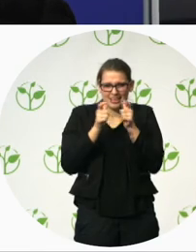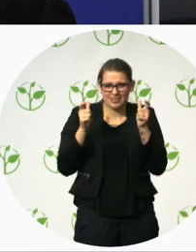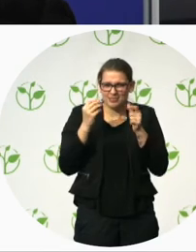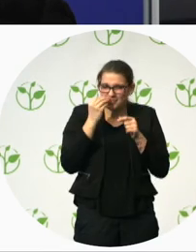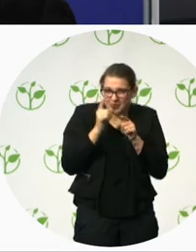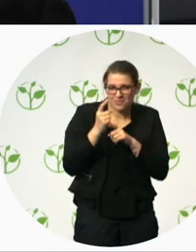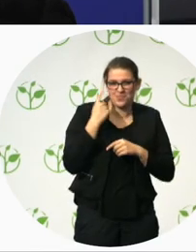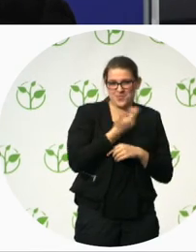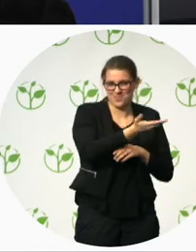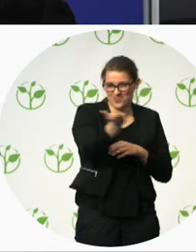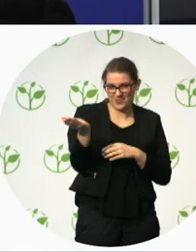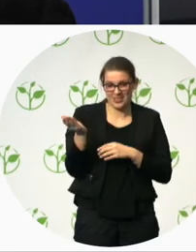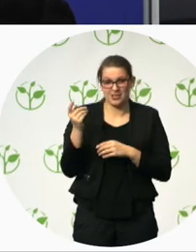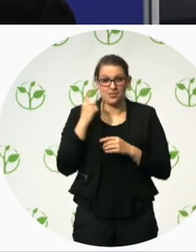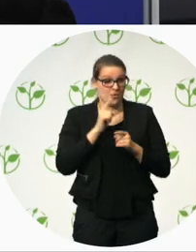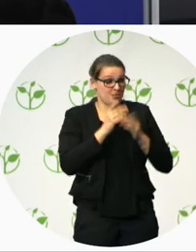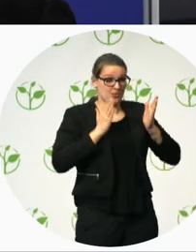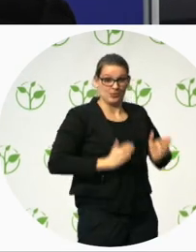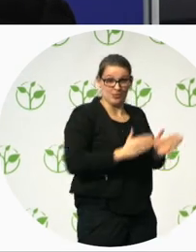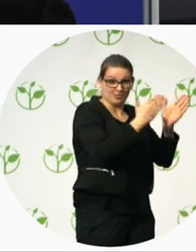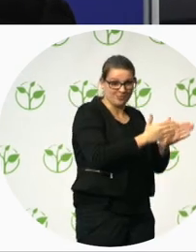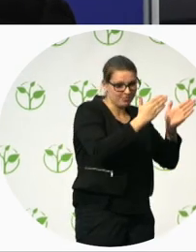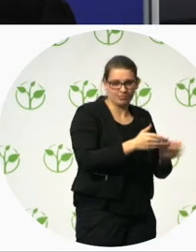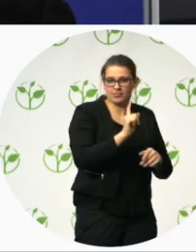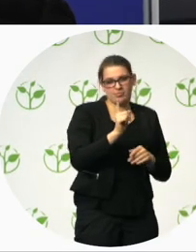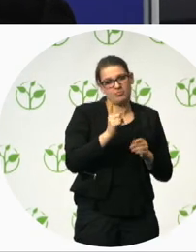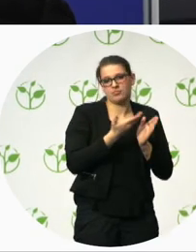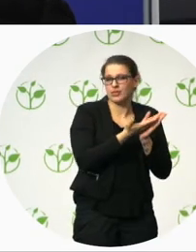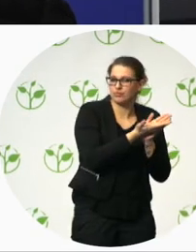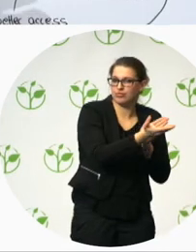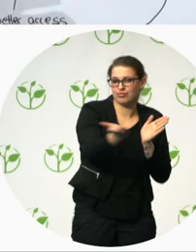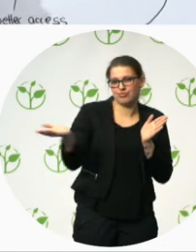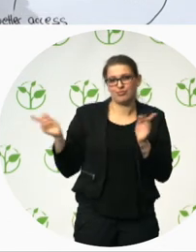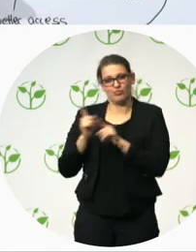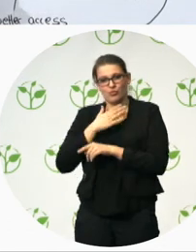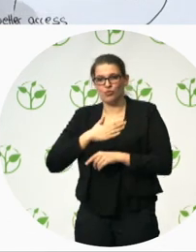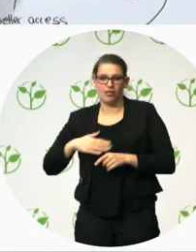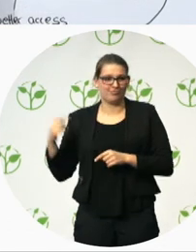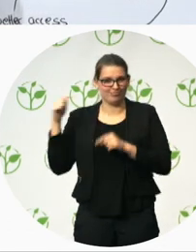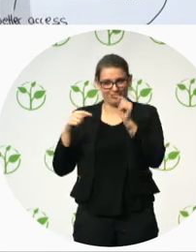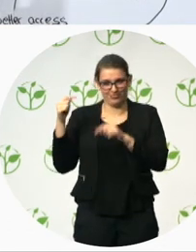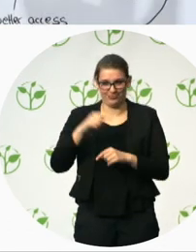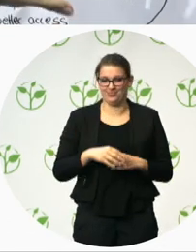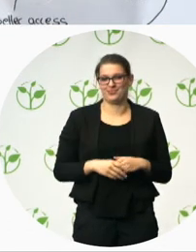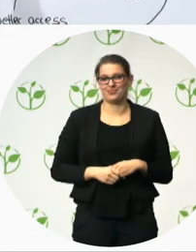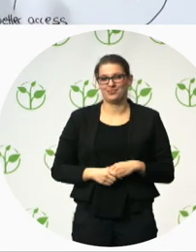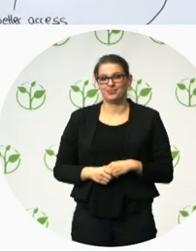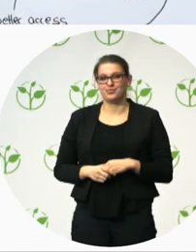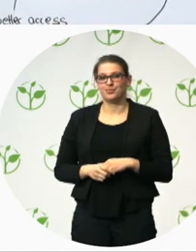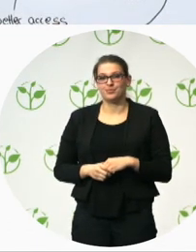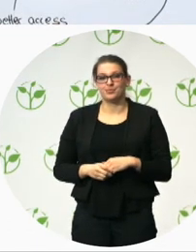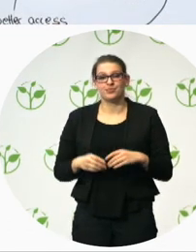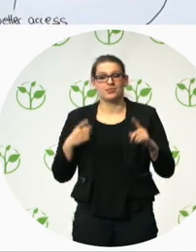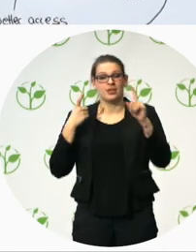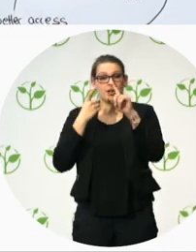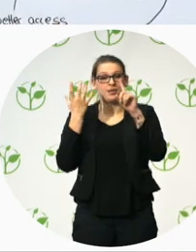also to be employees or are actually employees within the store. So the goal always was to address all